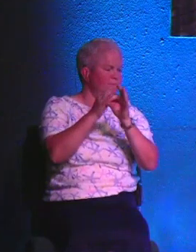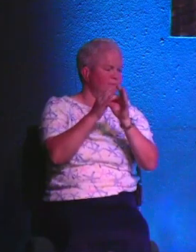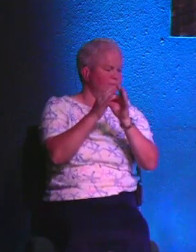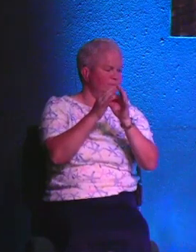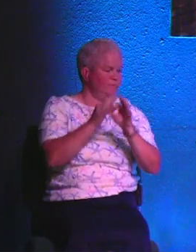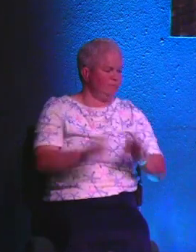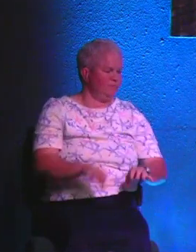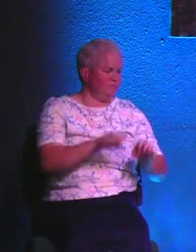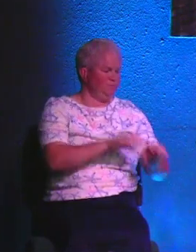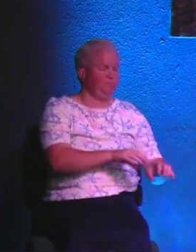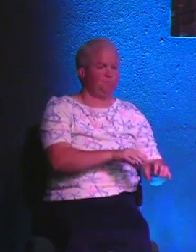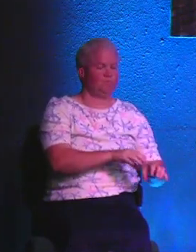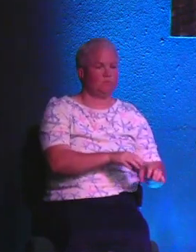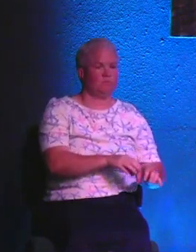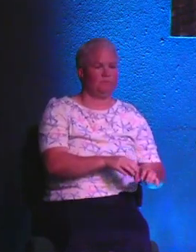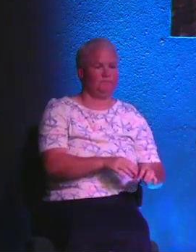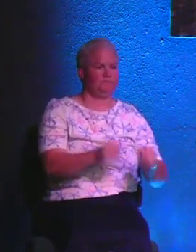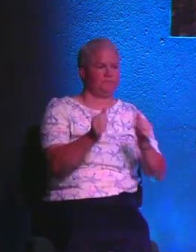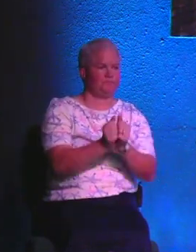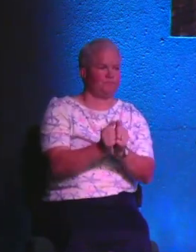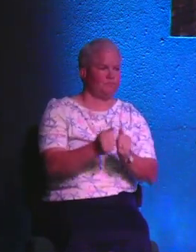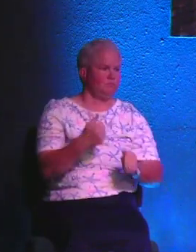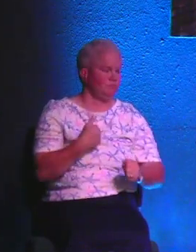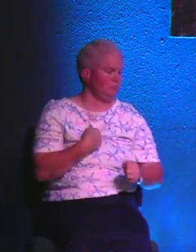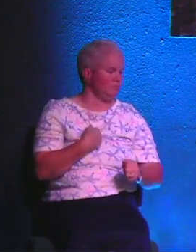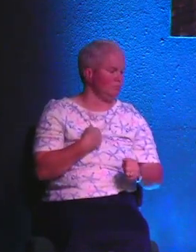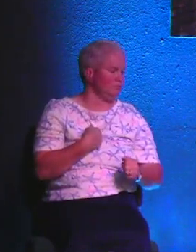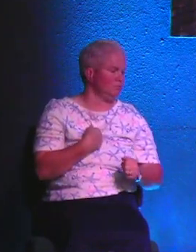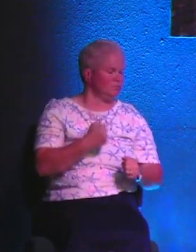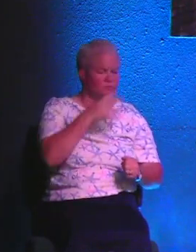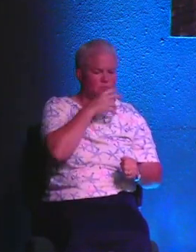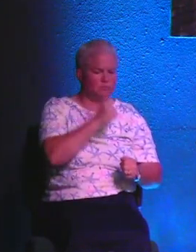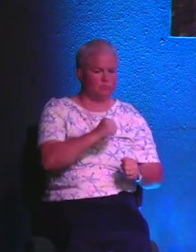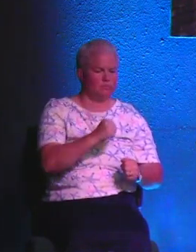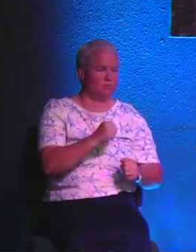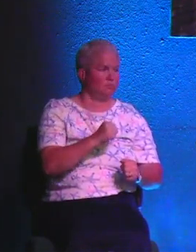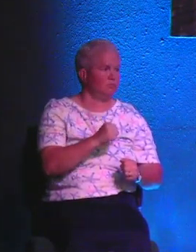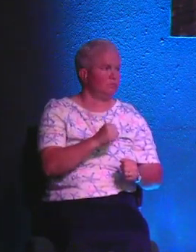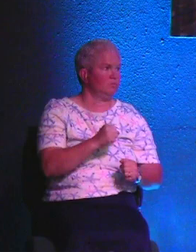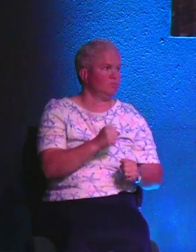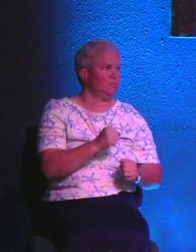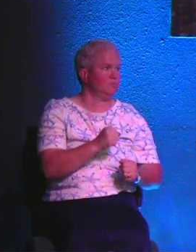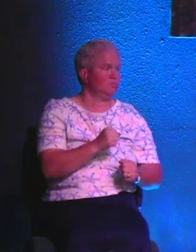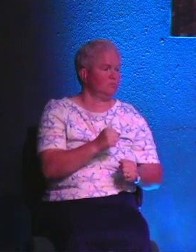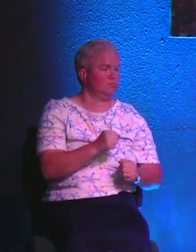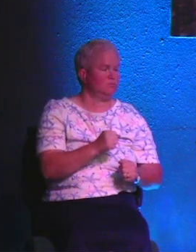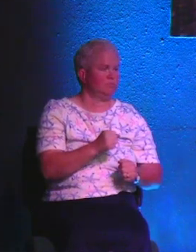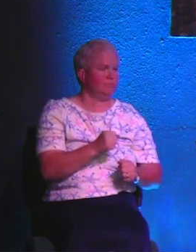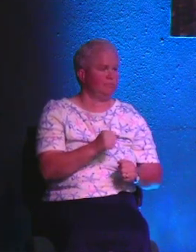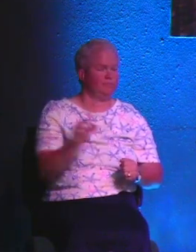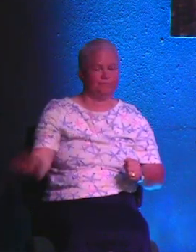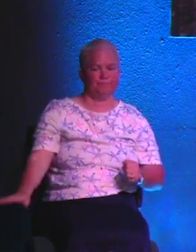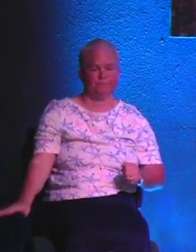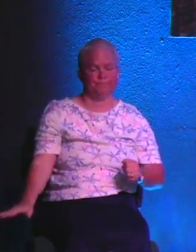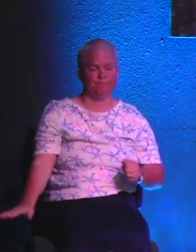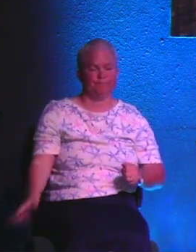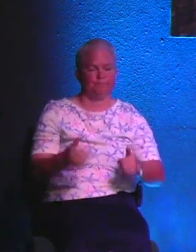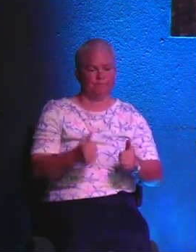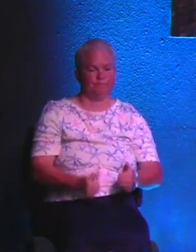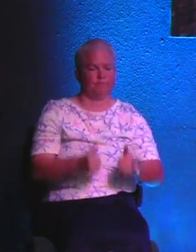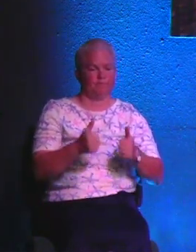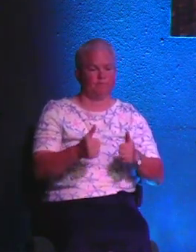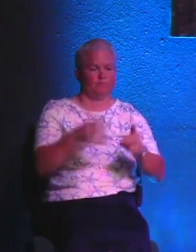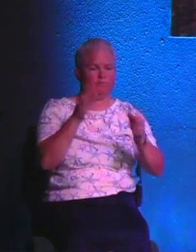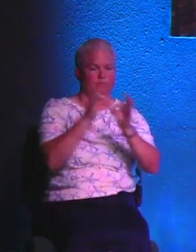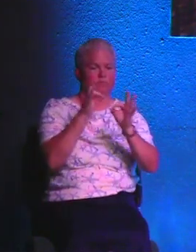and action. Are you with me? And that ain't an age thing. You can't, you can't, some of you can't say, well, I'm too young to really live out